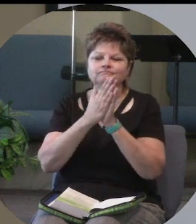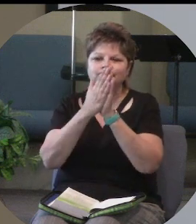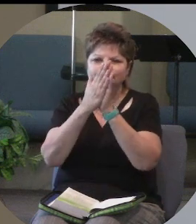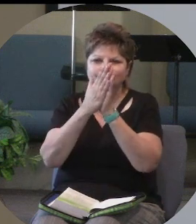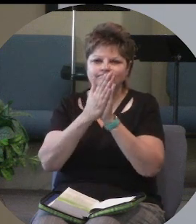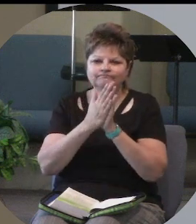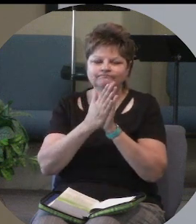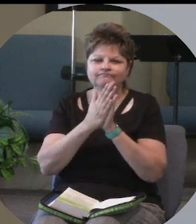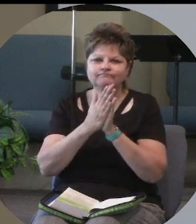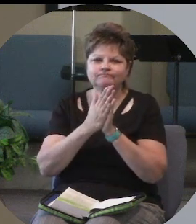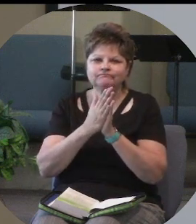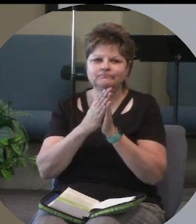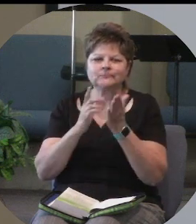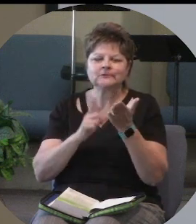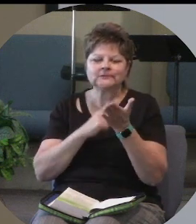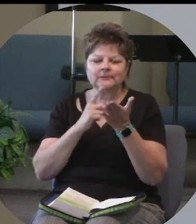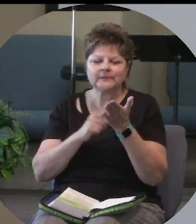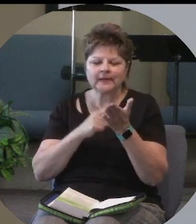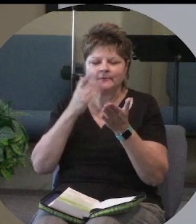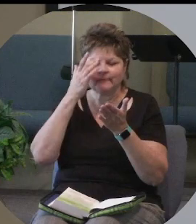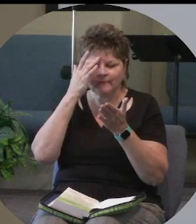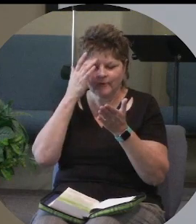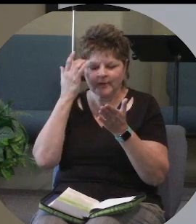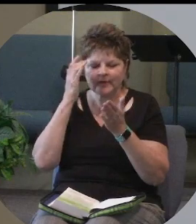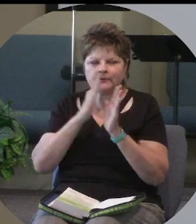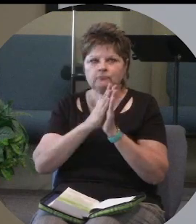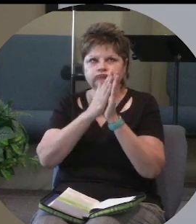We sometimes forget the nearness of God.